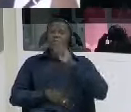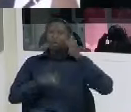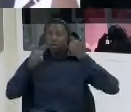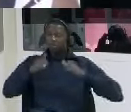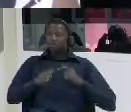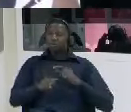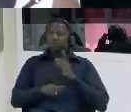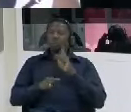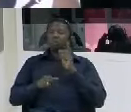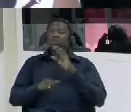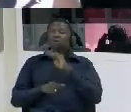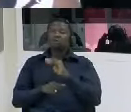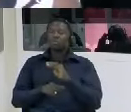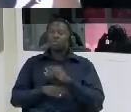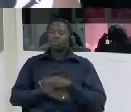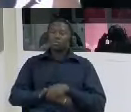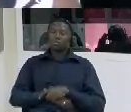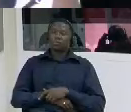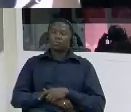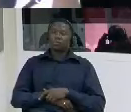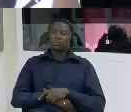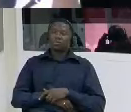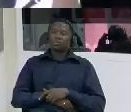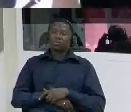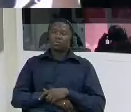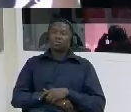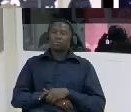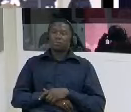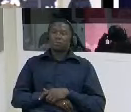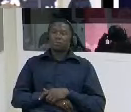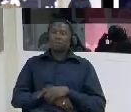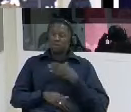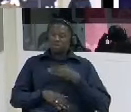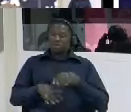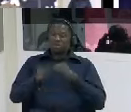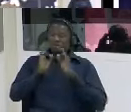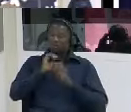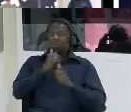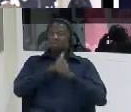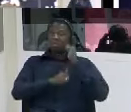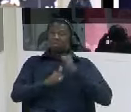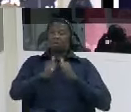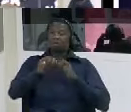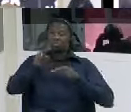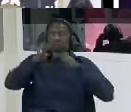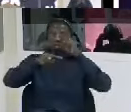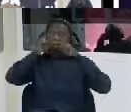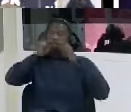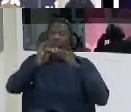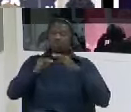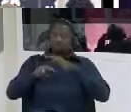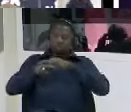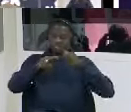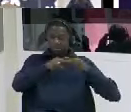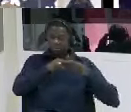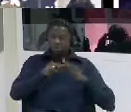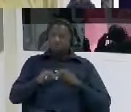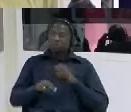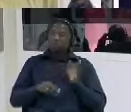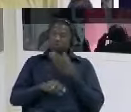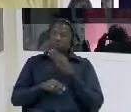was done yes he was taken upstairs to the panel to go and explain